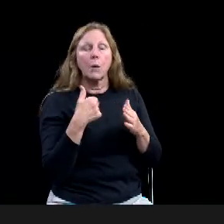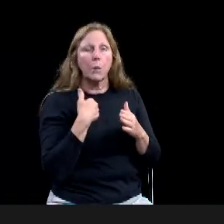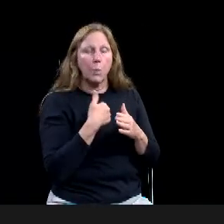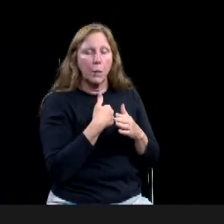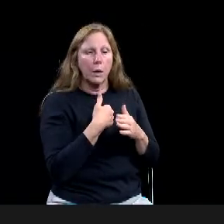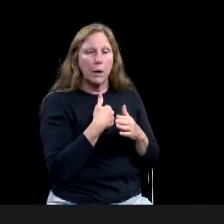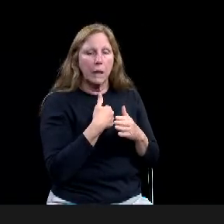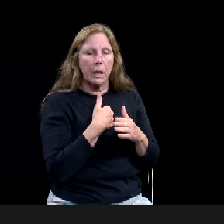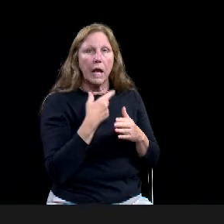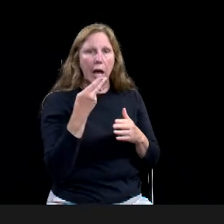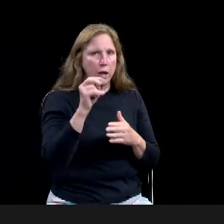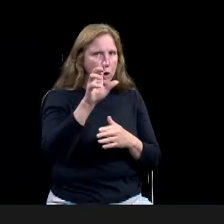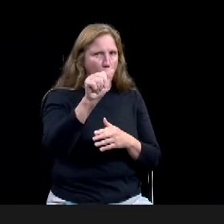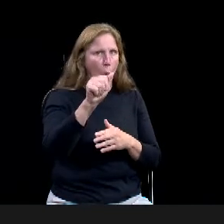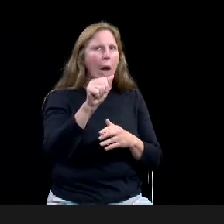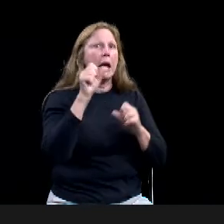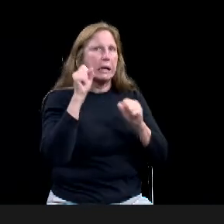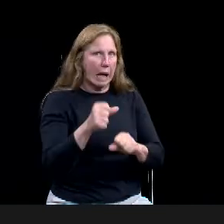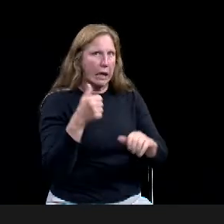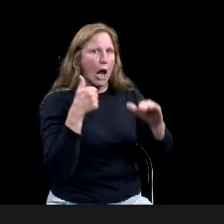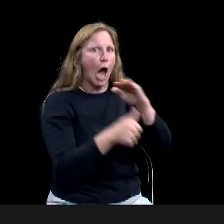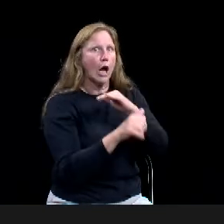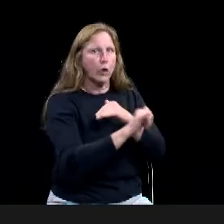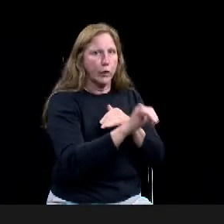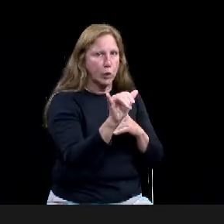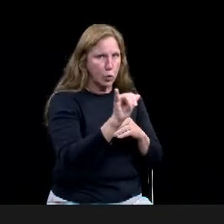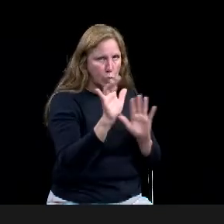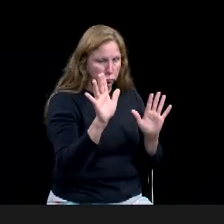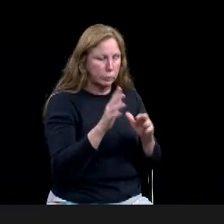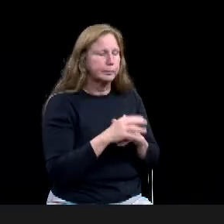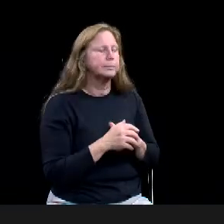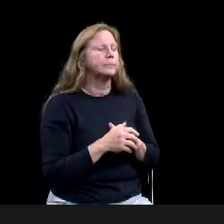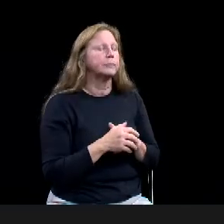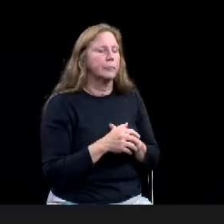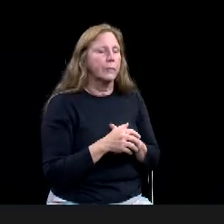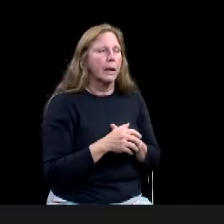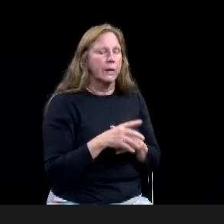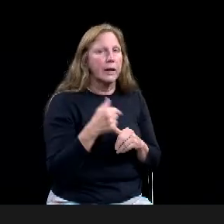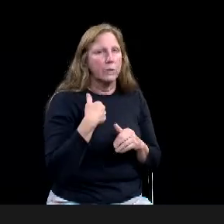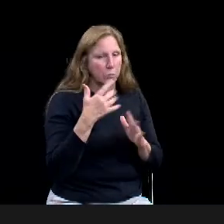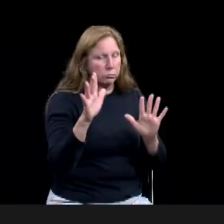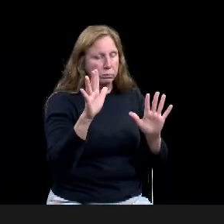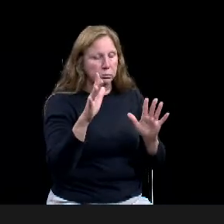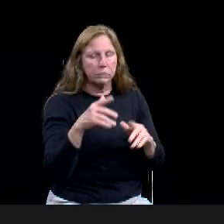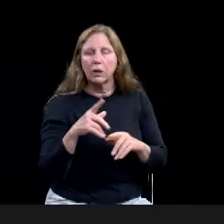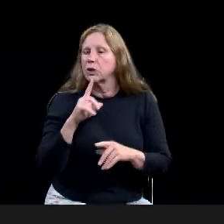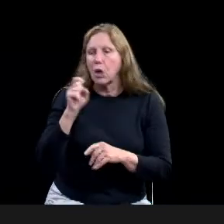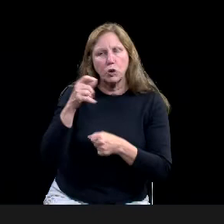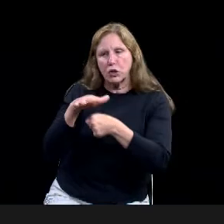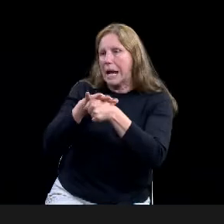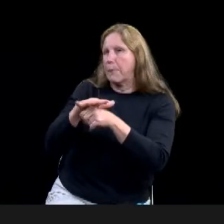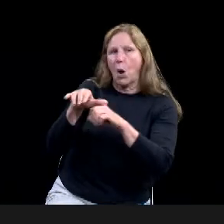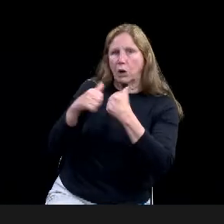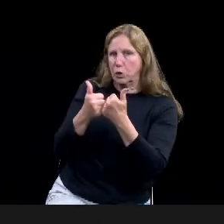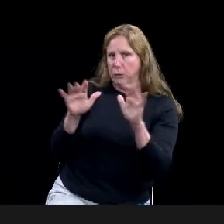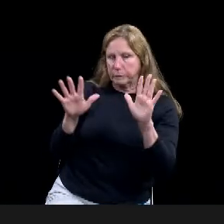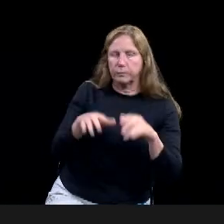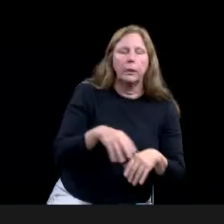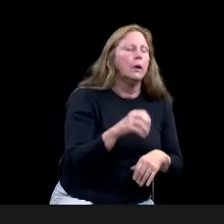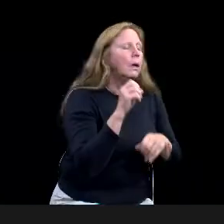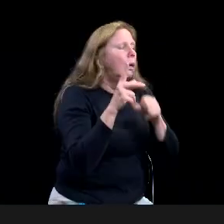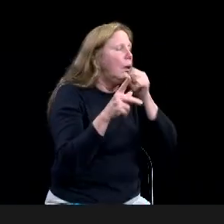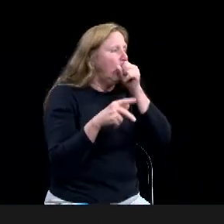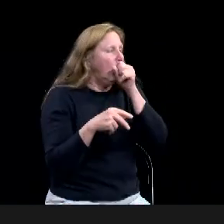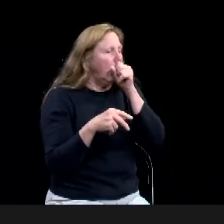ma'am. Um, now I'm assuming that the neighborhood associations, uh, they would apply online on the city's website.